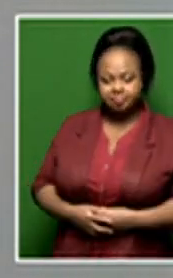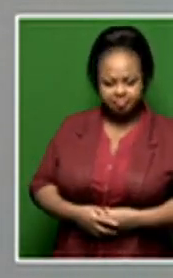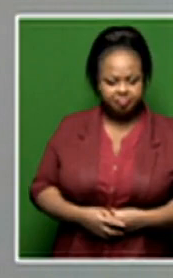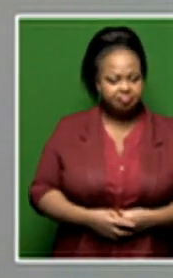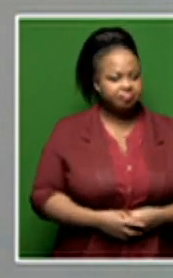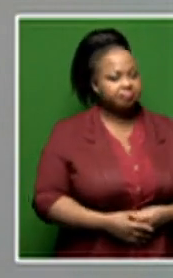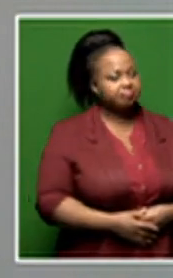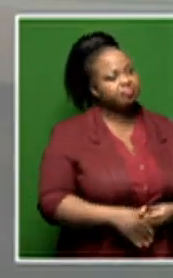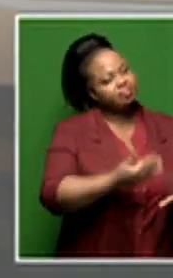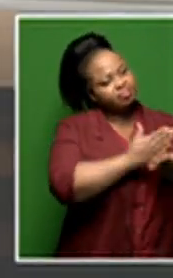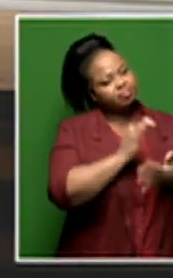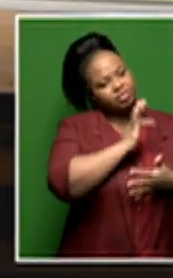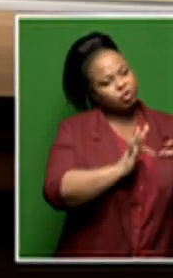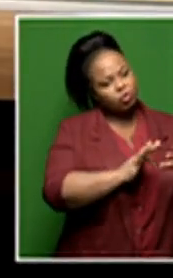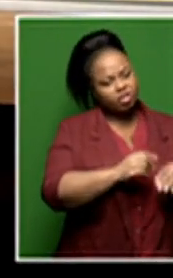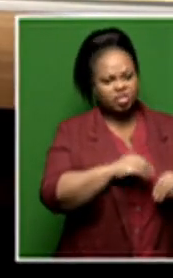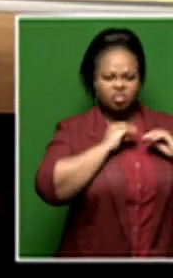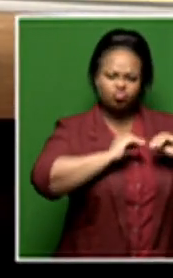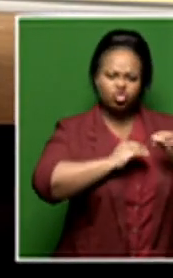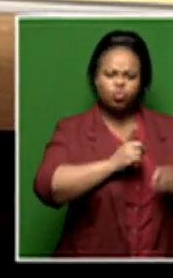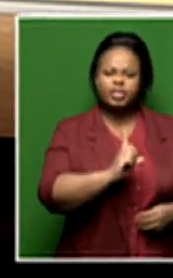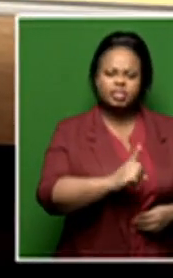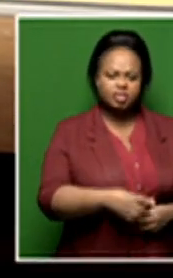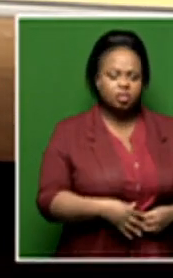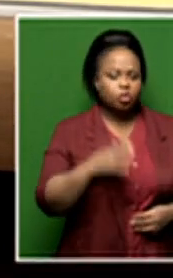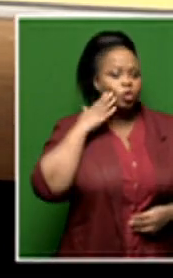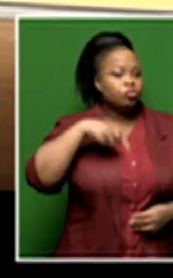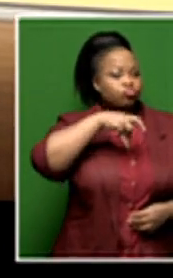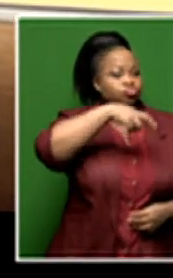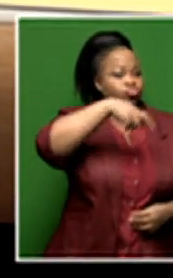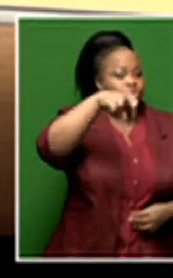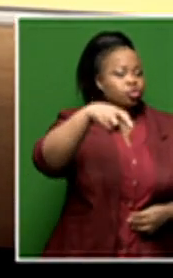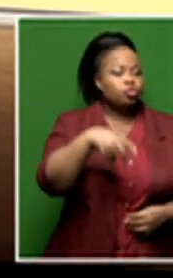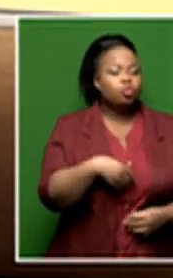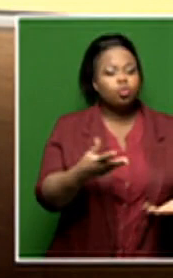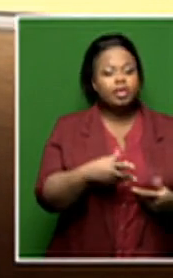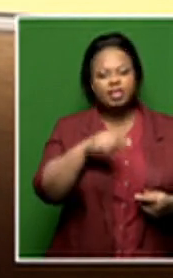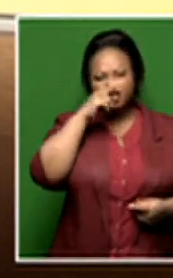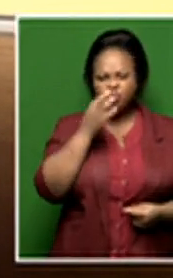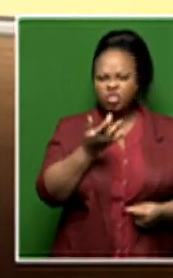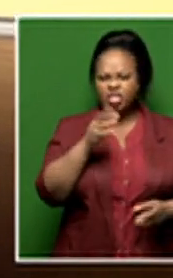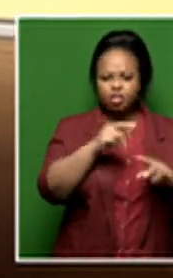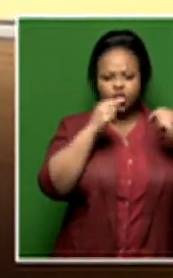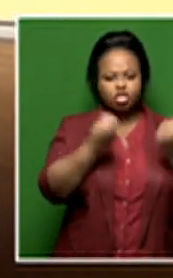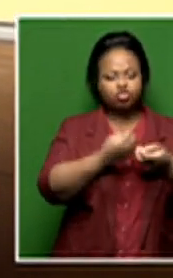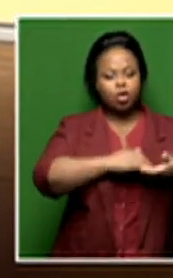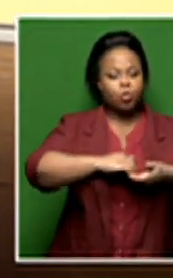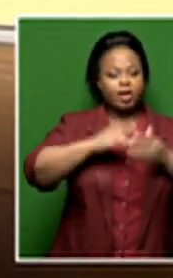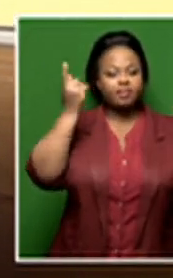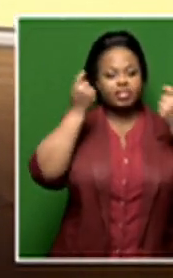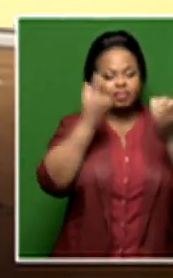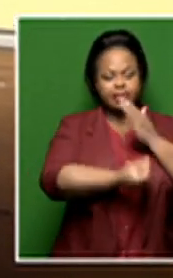Now, do share some of the stories that he told you when you traveled with him to the later and renamed National Choir Festival.